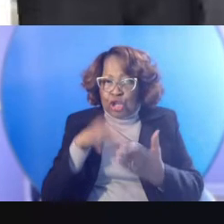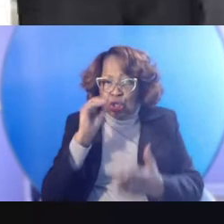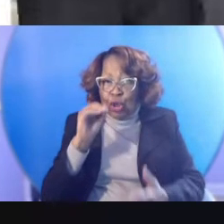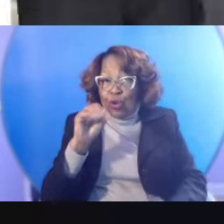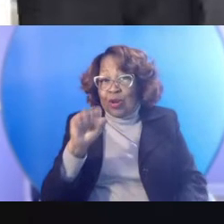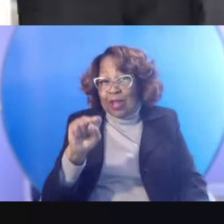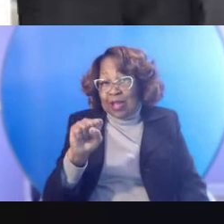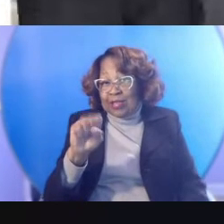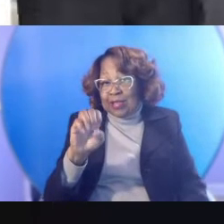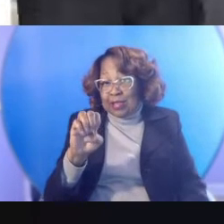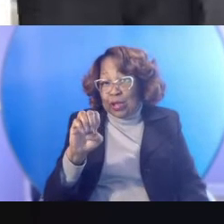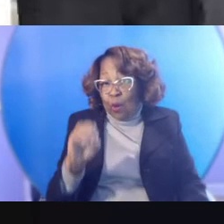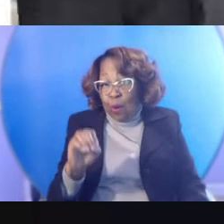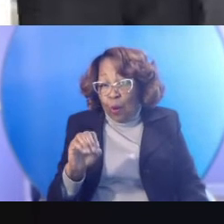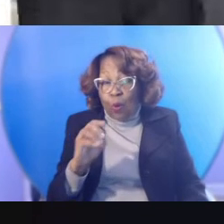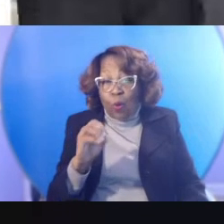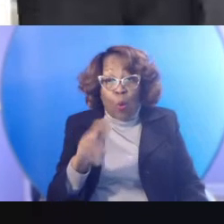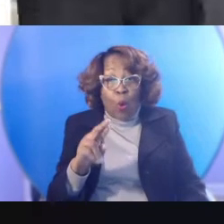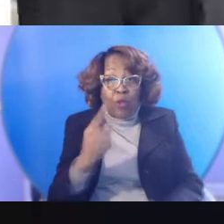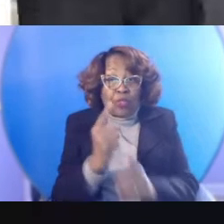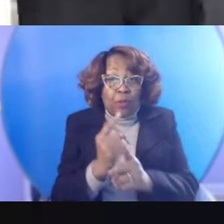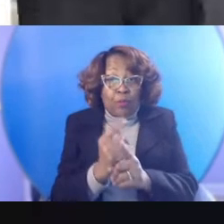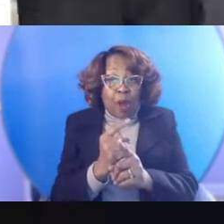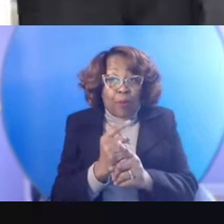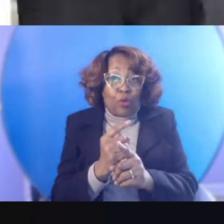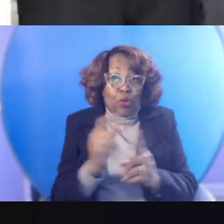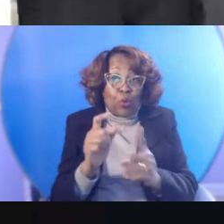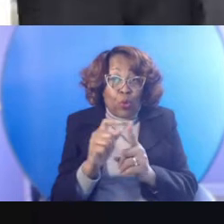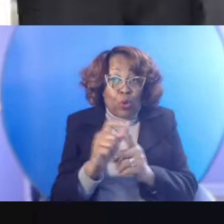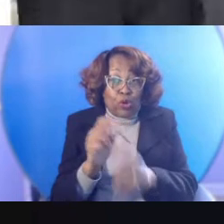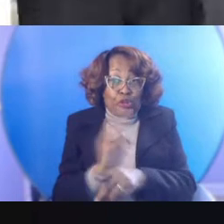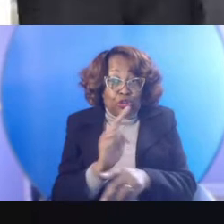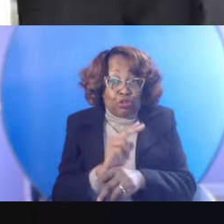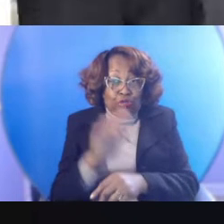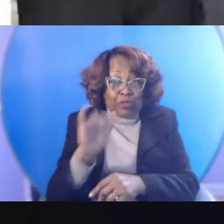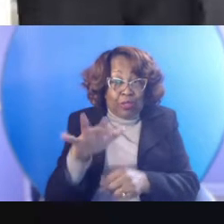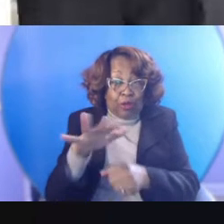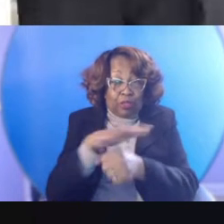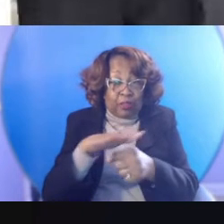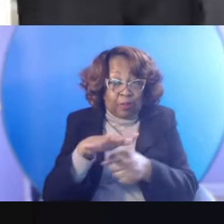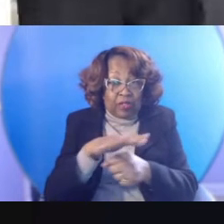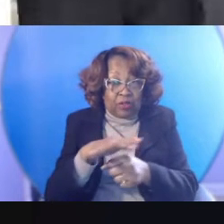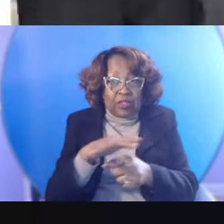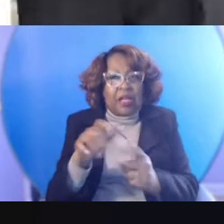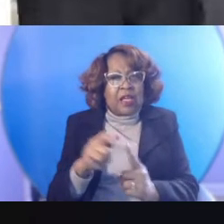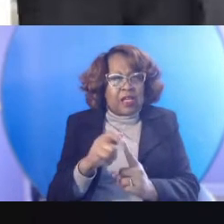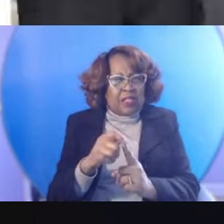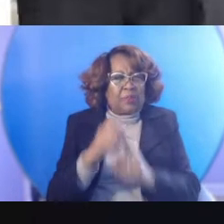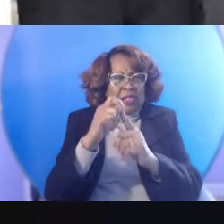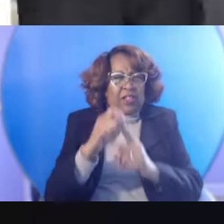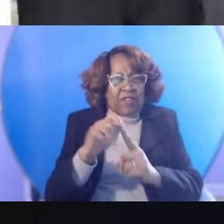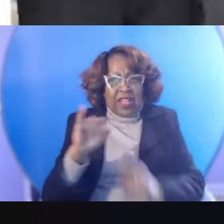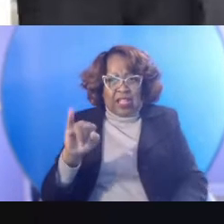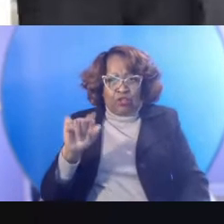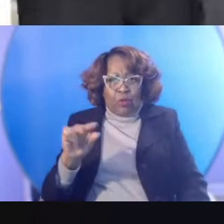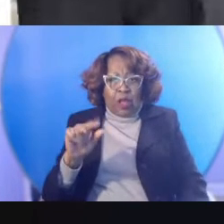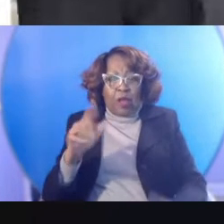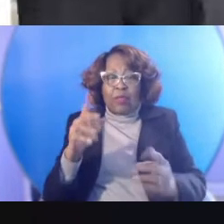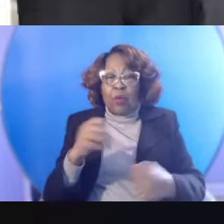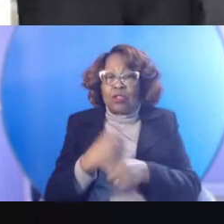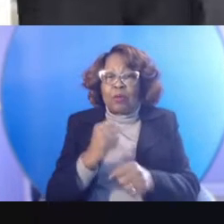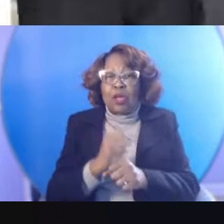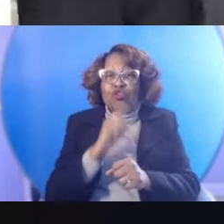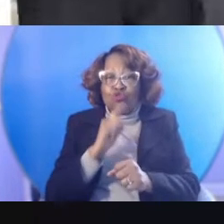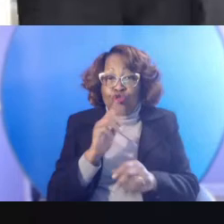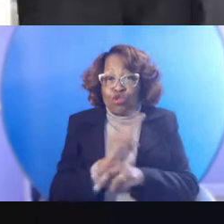proper keywords to use, um, in those spaces, specifically Instagram. They want to make sure that you are using the proper hashtags,